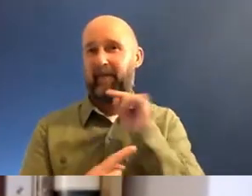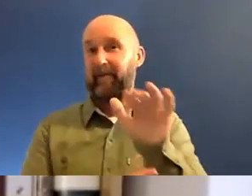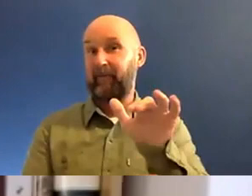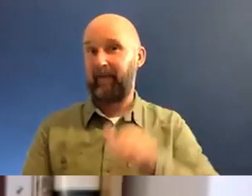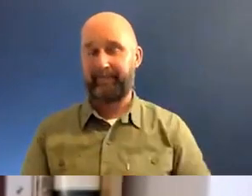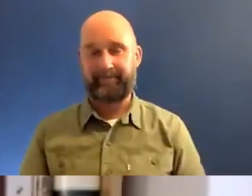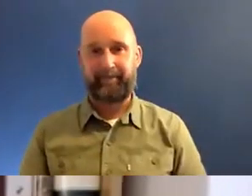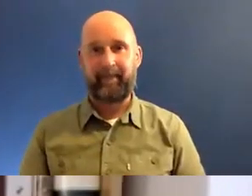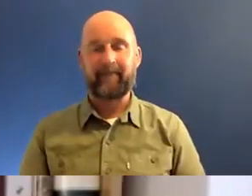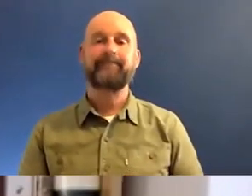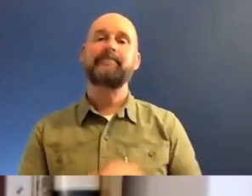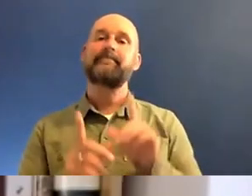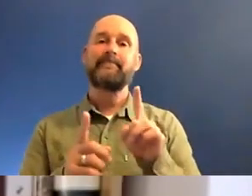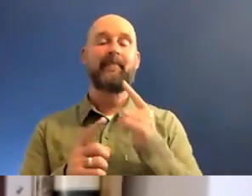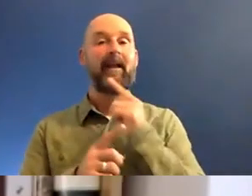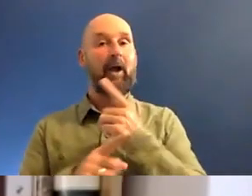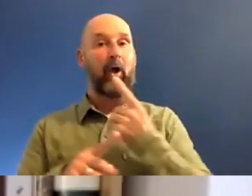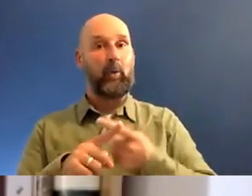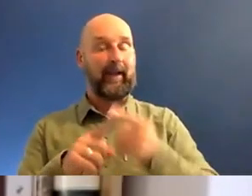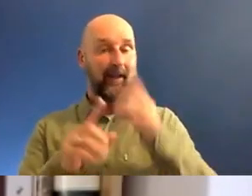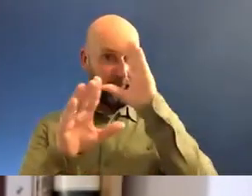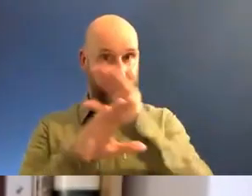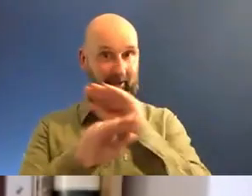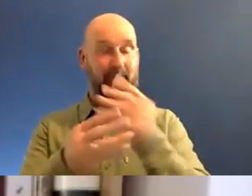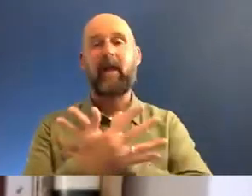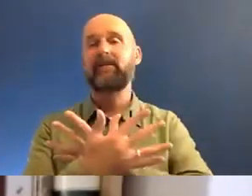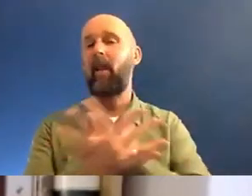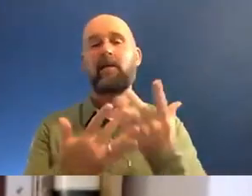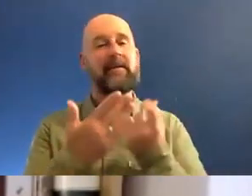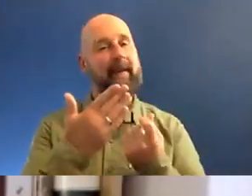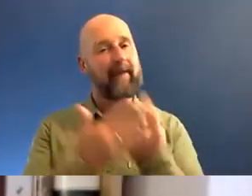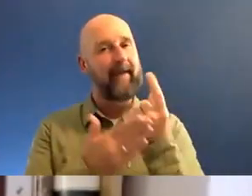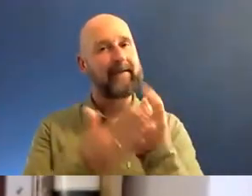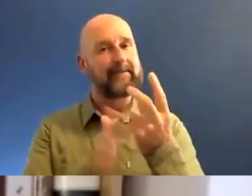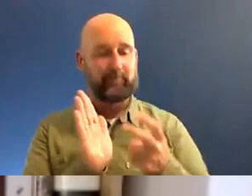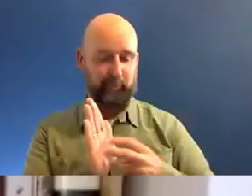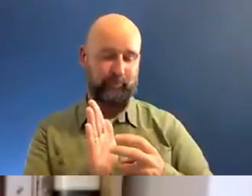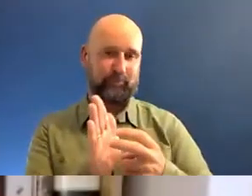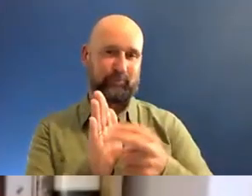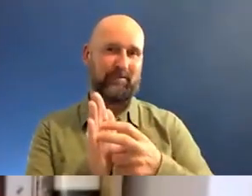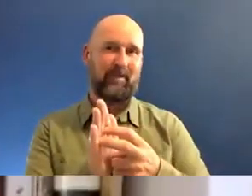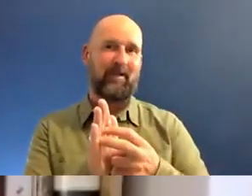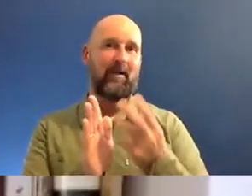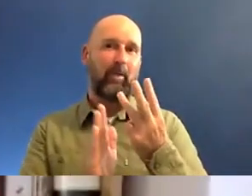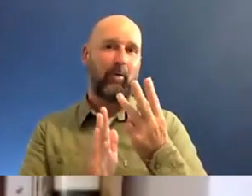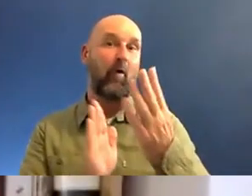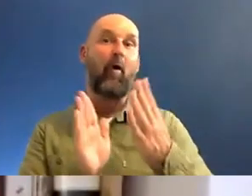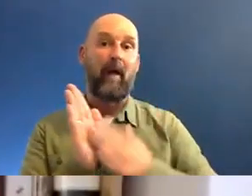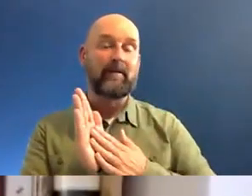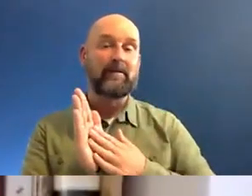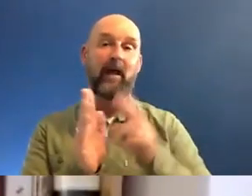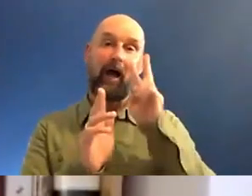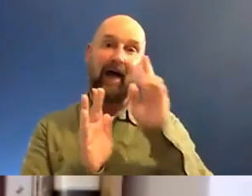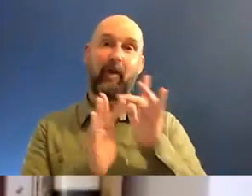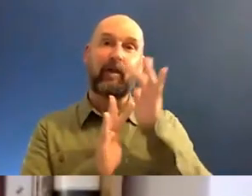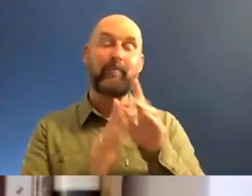things. I'm going to very quickly remind you there are lots of events going on across the next three or four months. Look at the website,